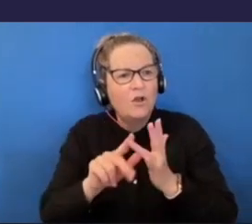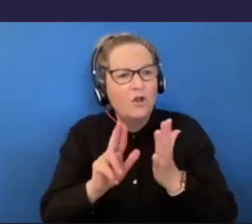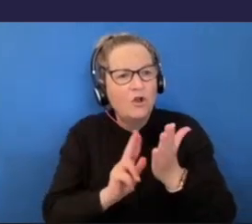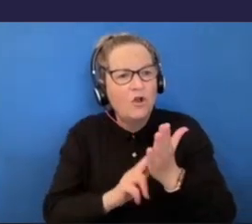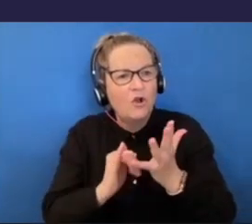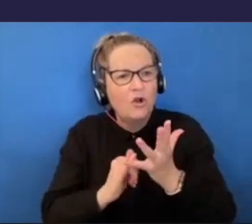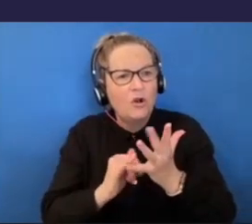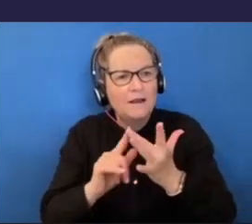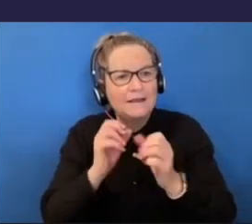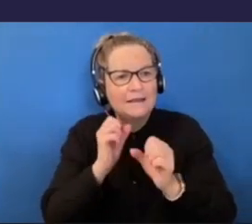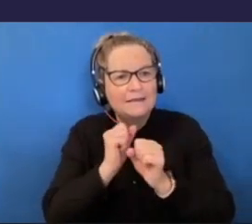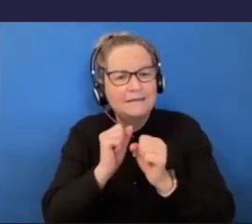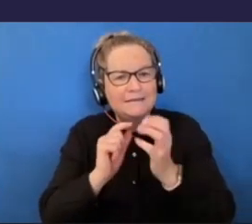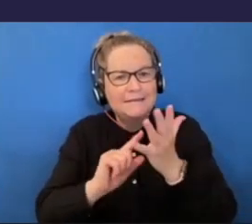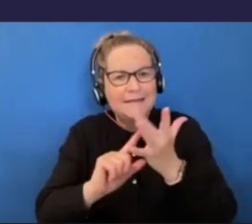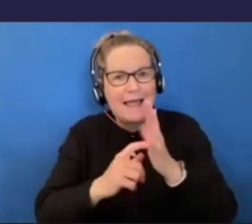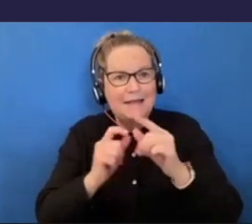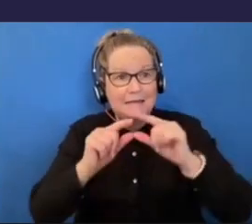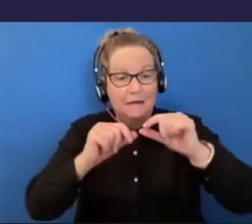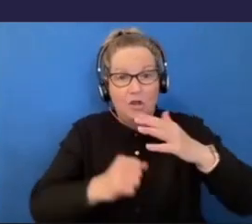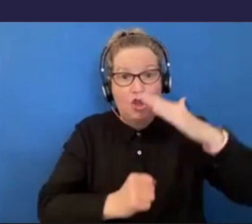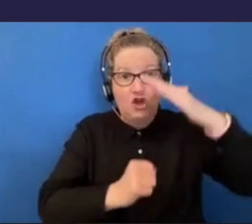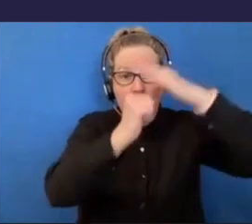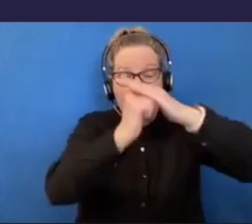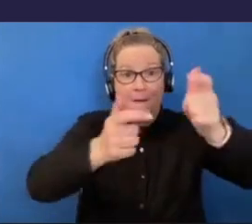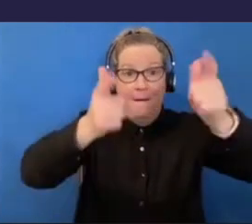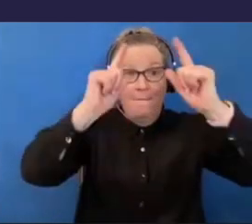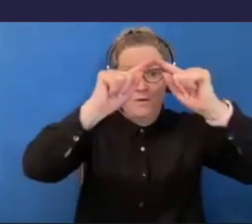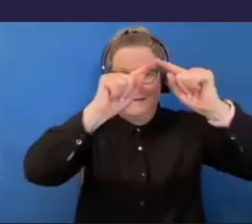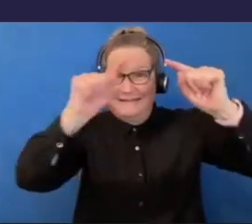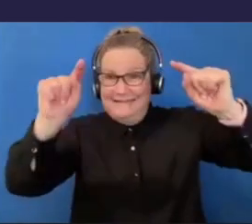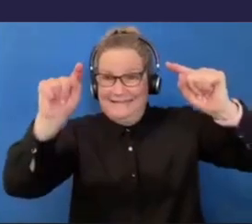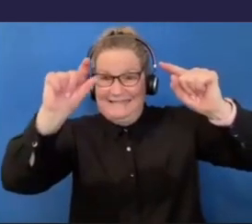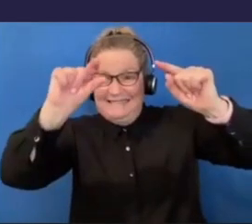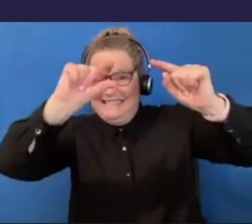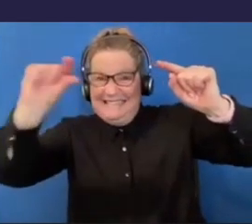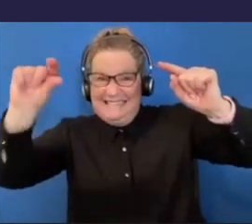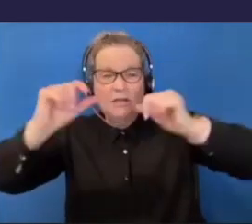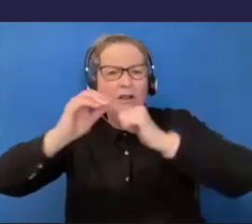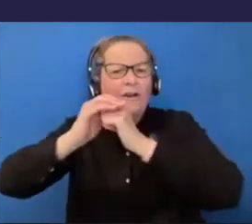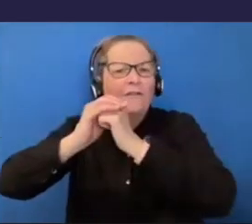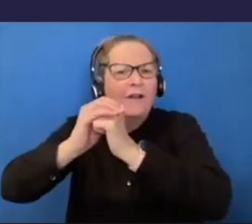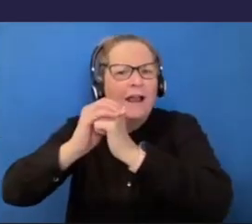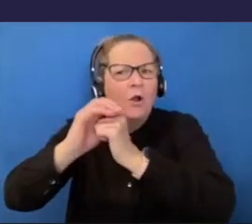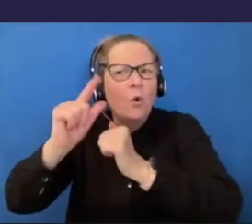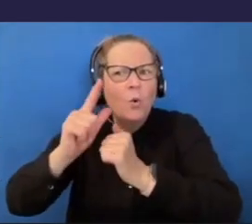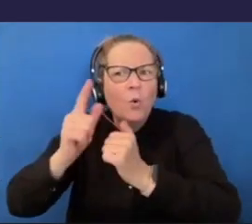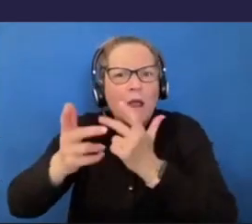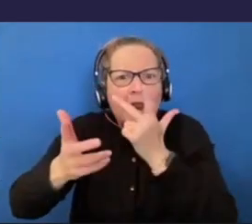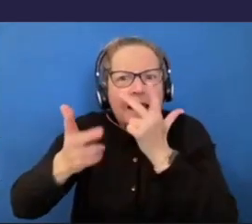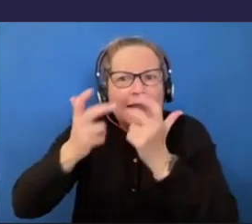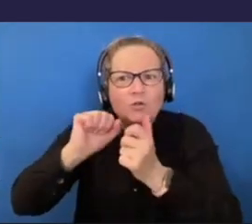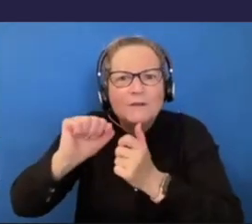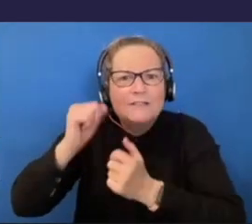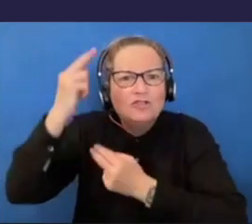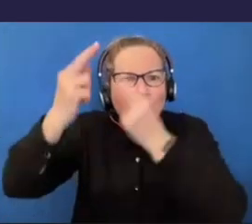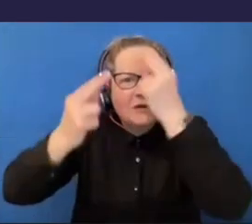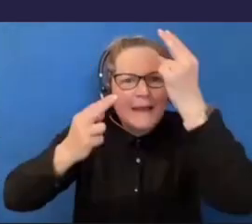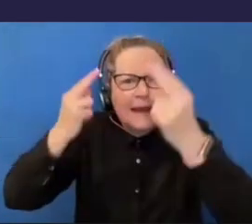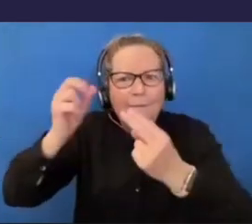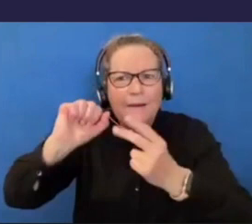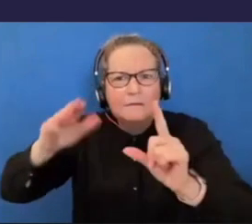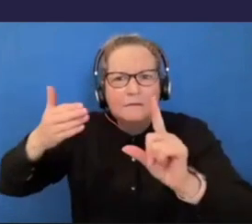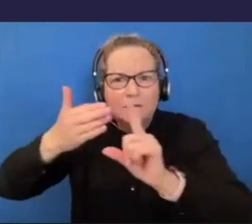Jacob's trusted group of people who listen to his dreams and listen to his ambitions. And then we make